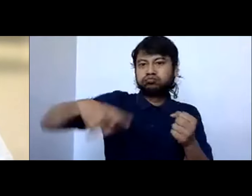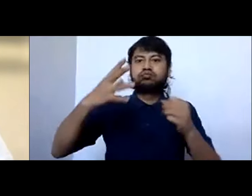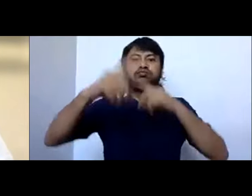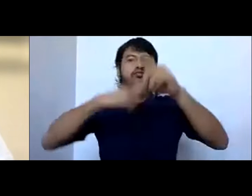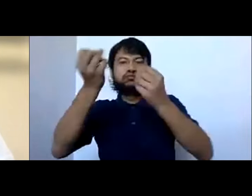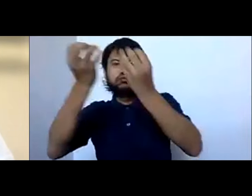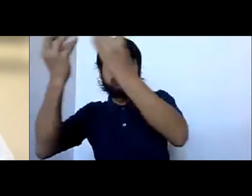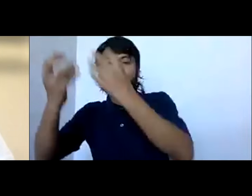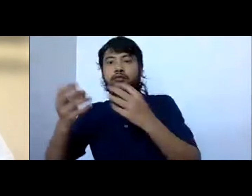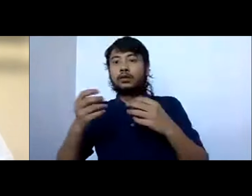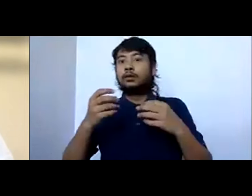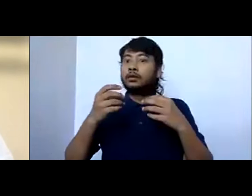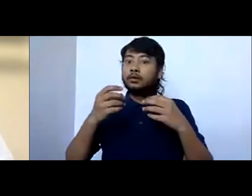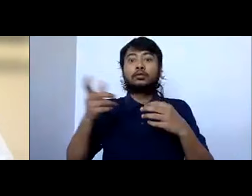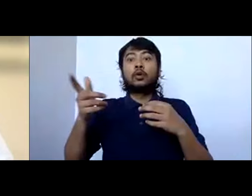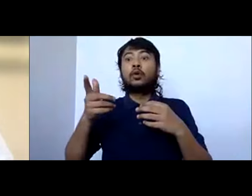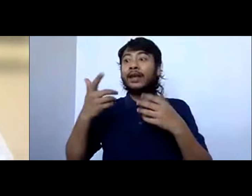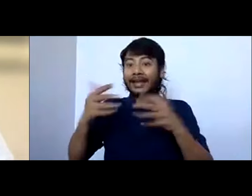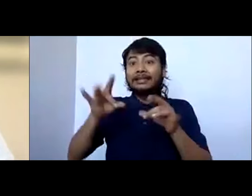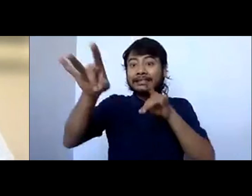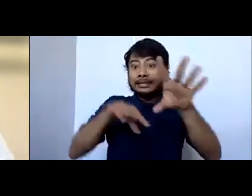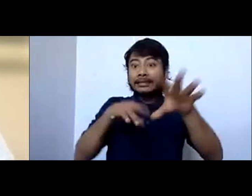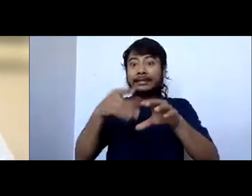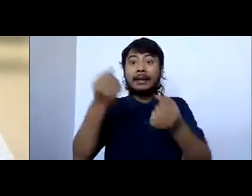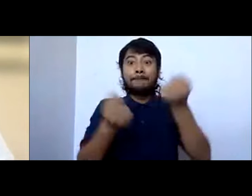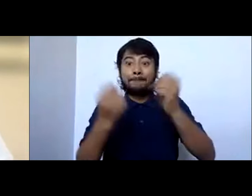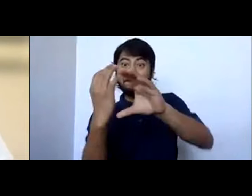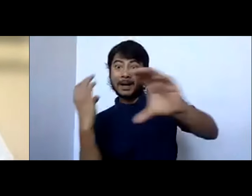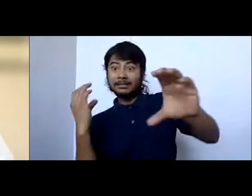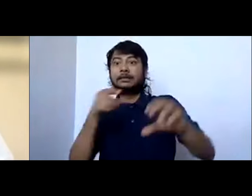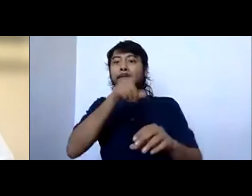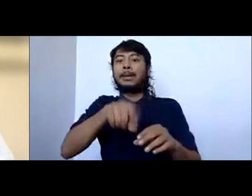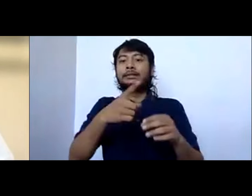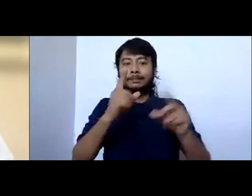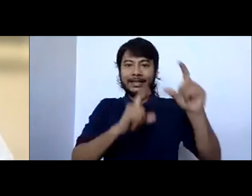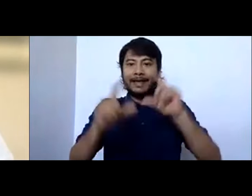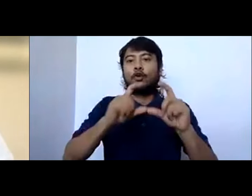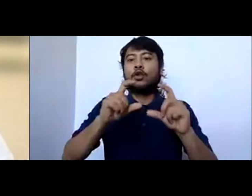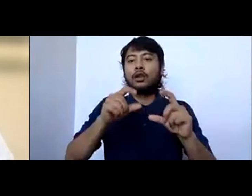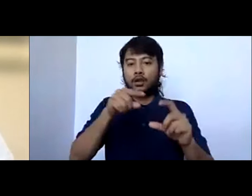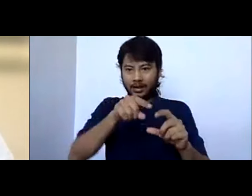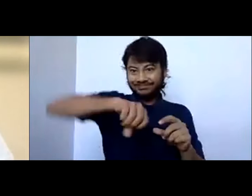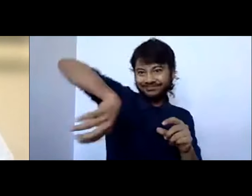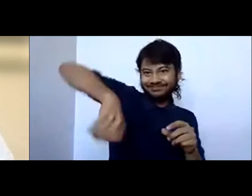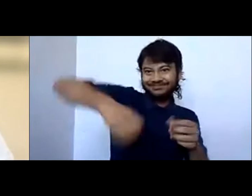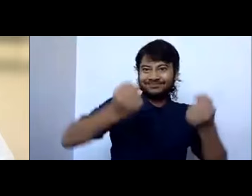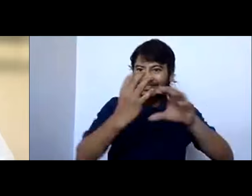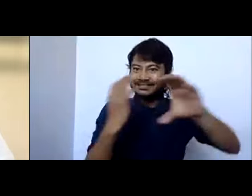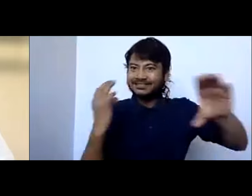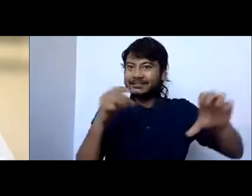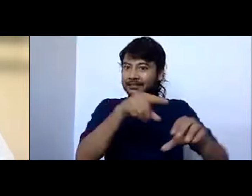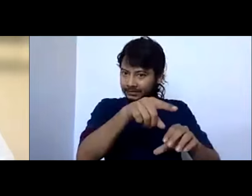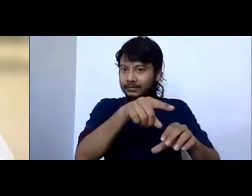buffers to make them zero-emission. We started planting a billion trees, and we've invested in a new fund,